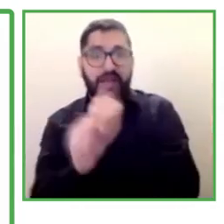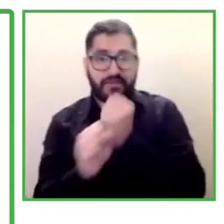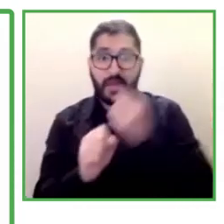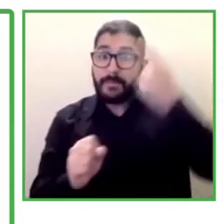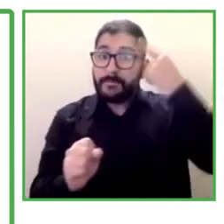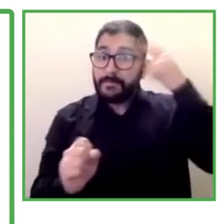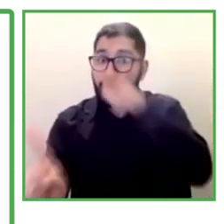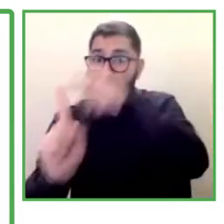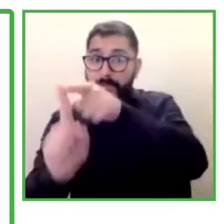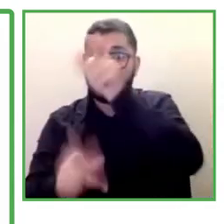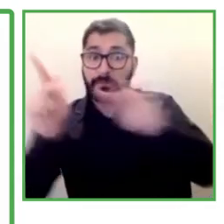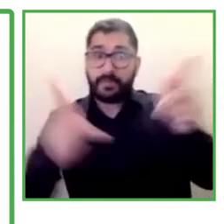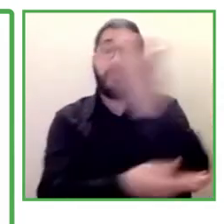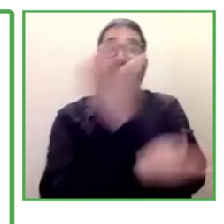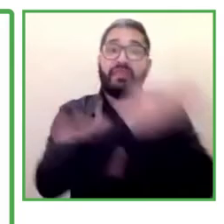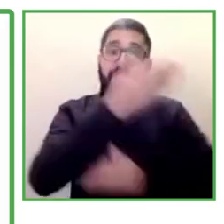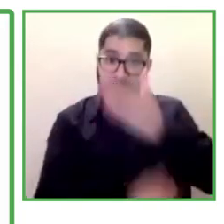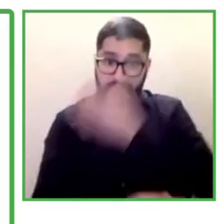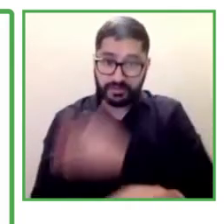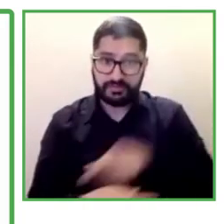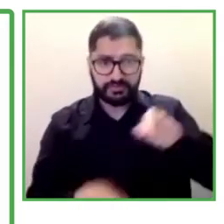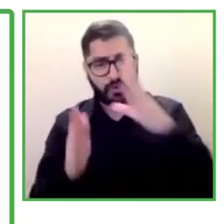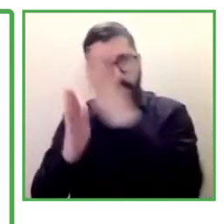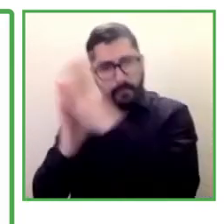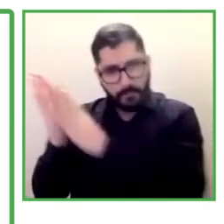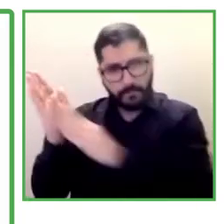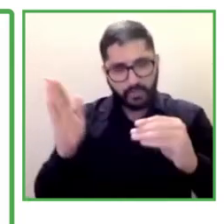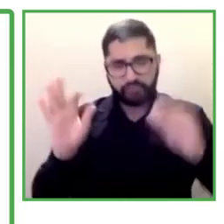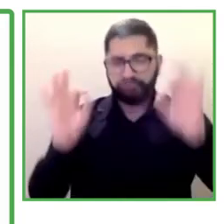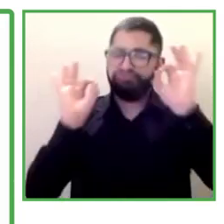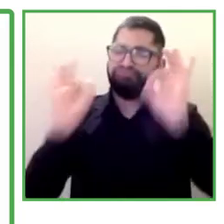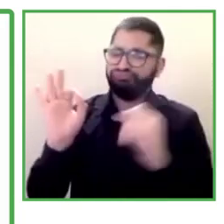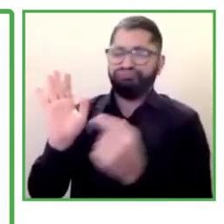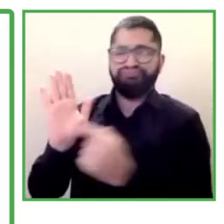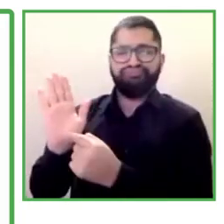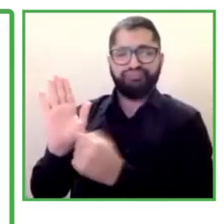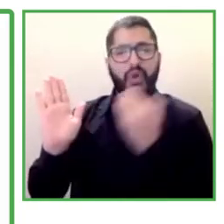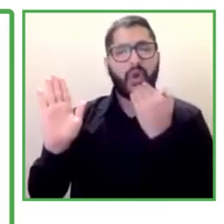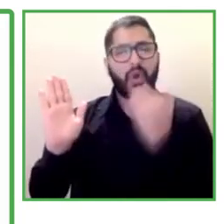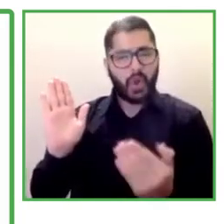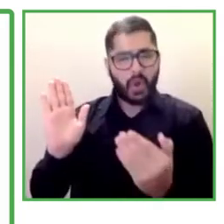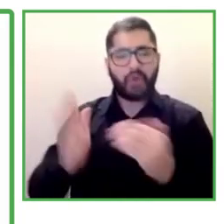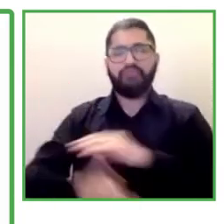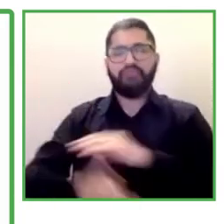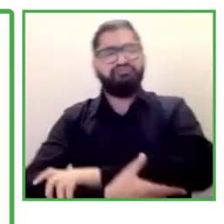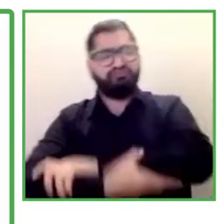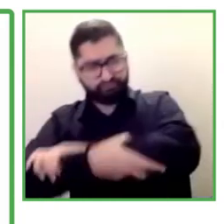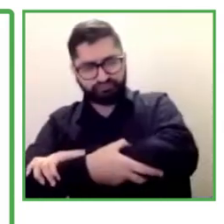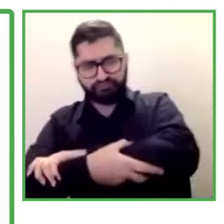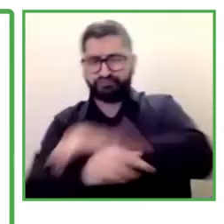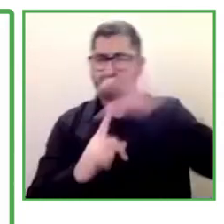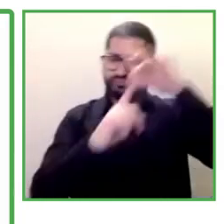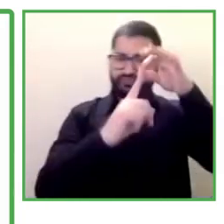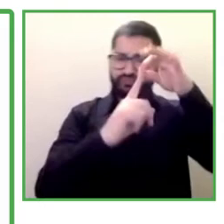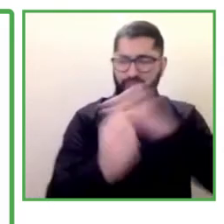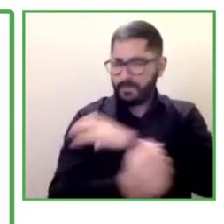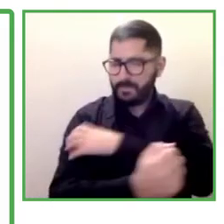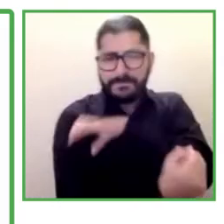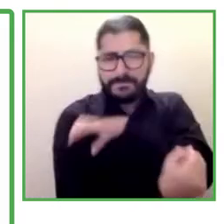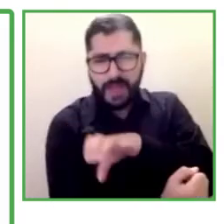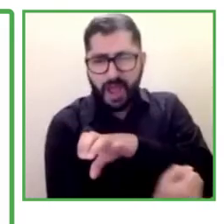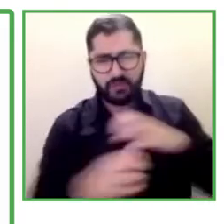different areas. These models are based on alliances that are going to strengthen not just the offer of